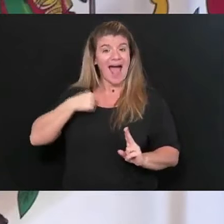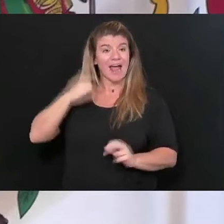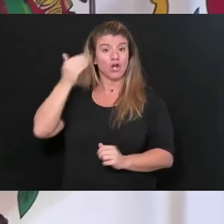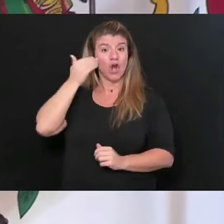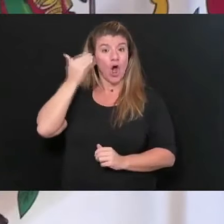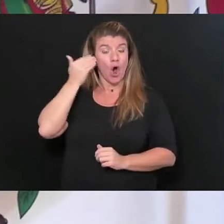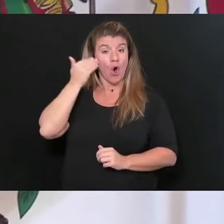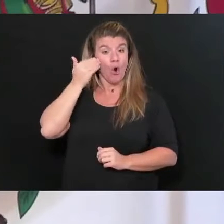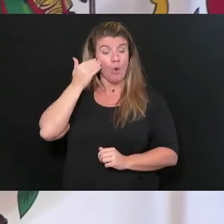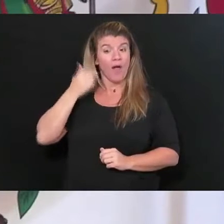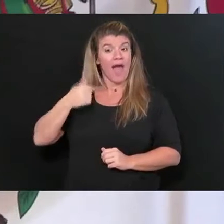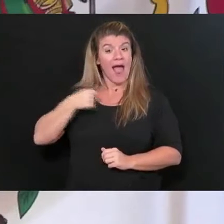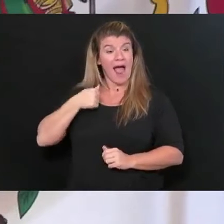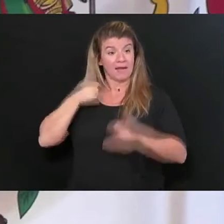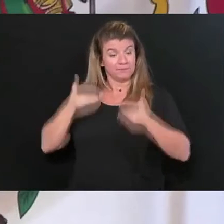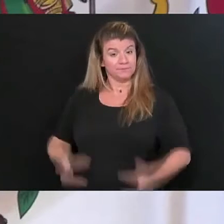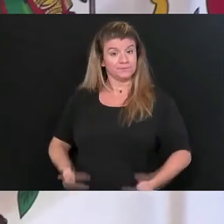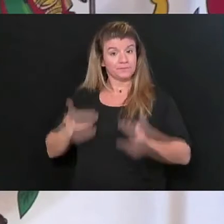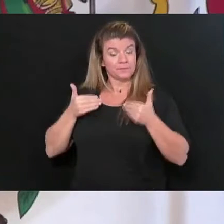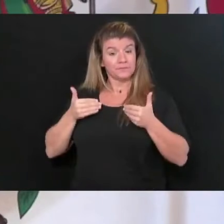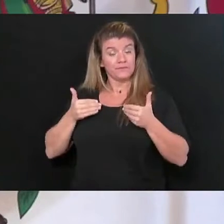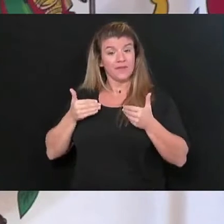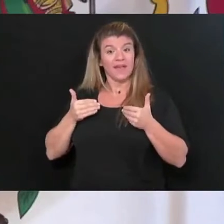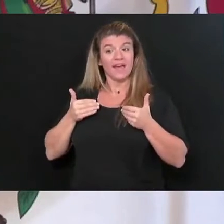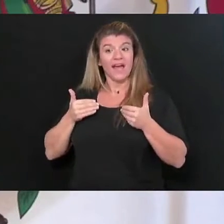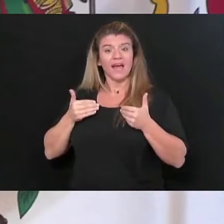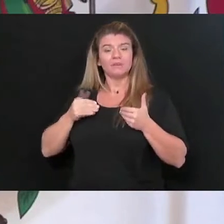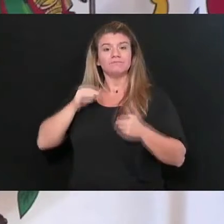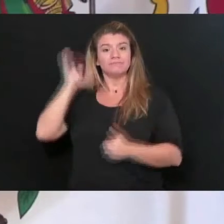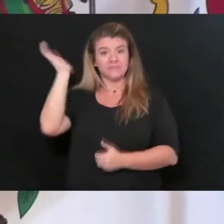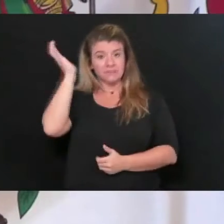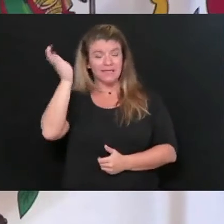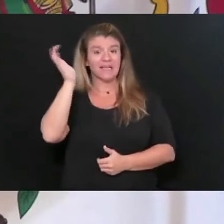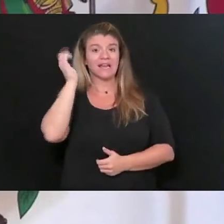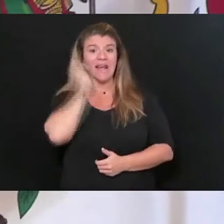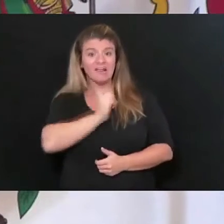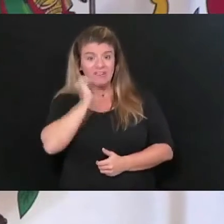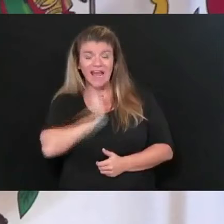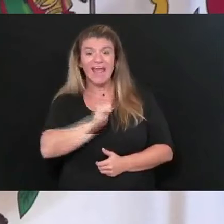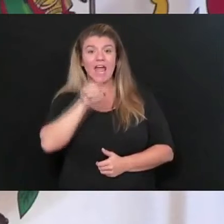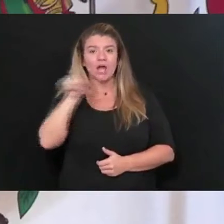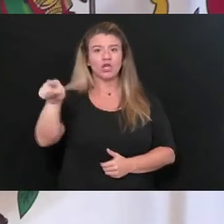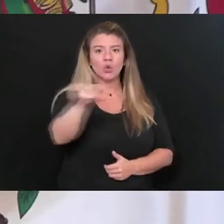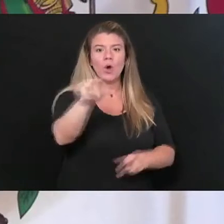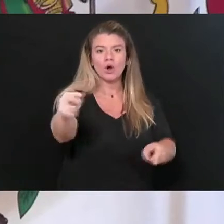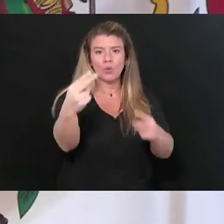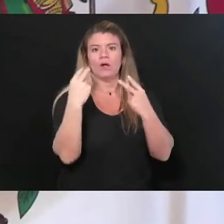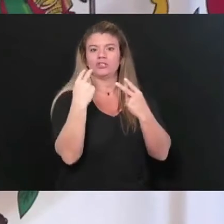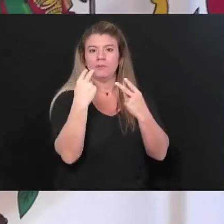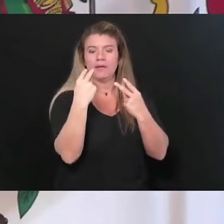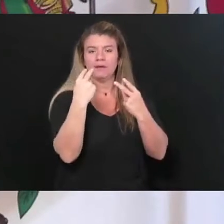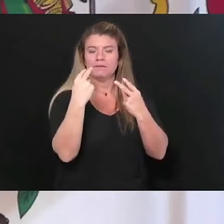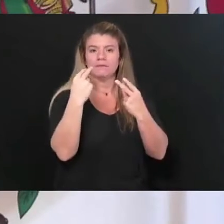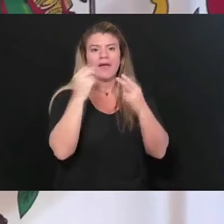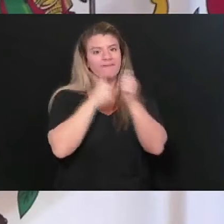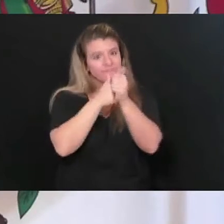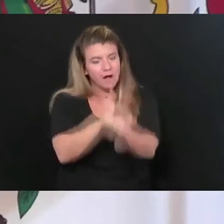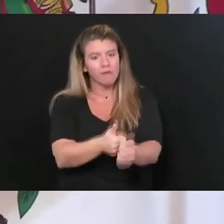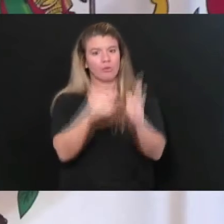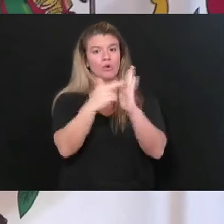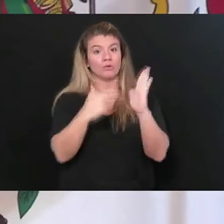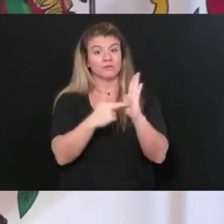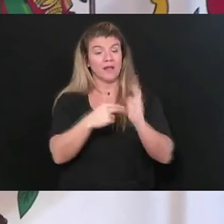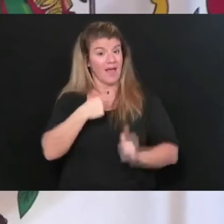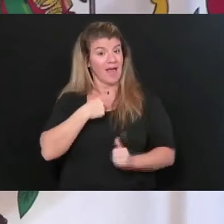that I do believe the people have really listened to me and I thank them because I know